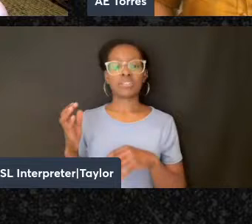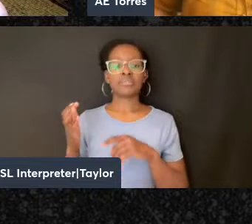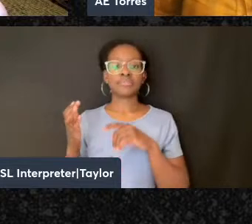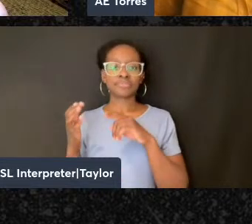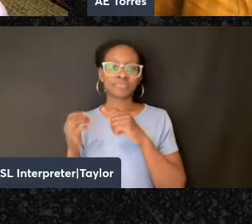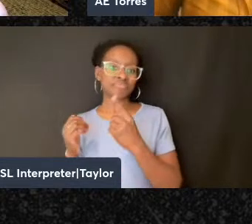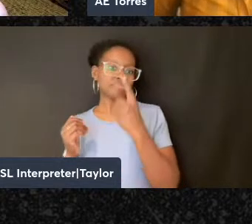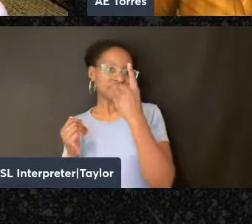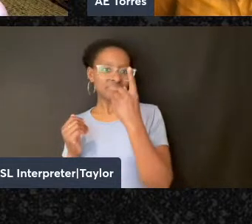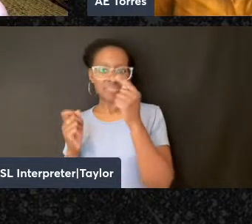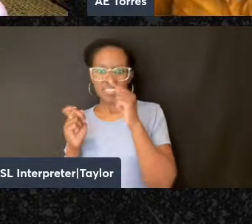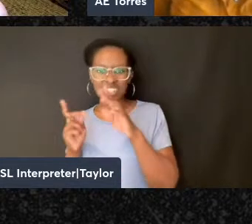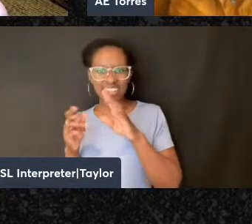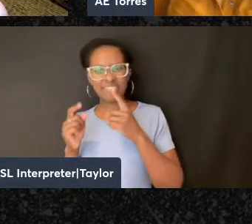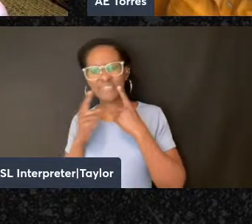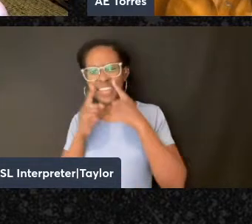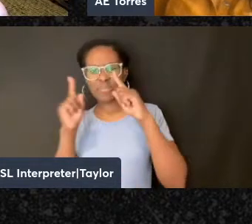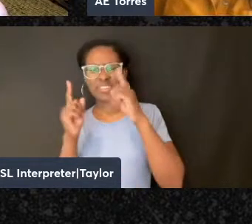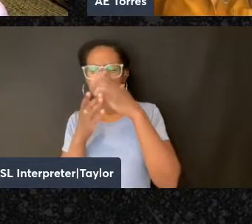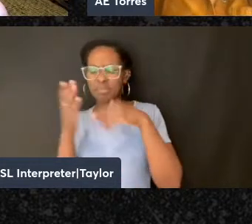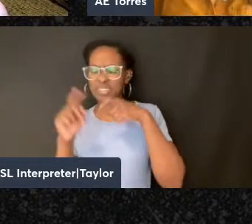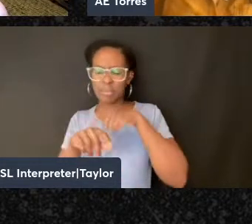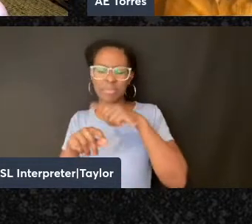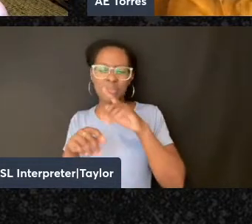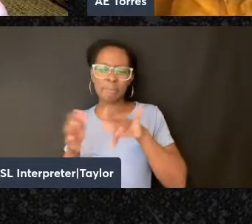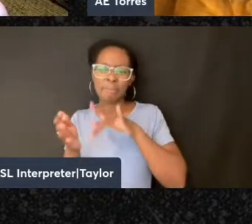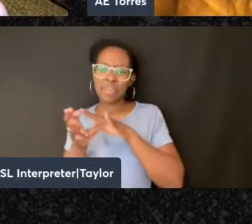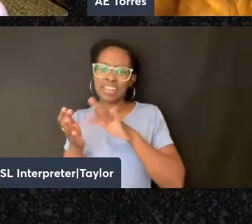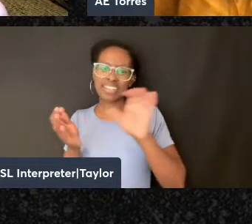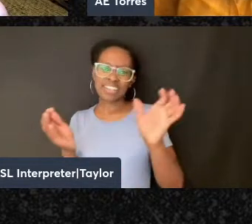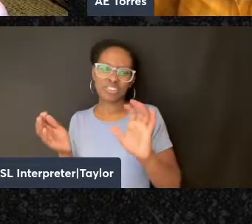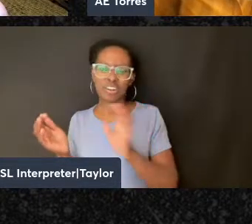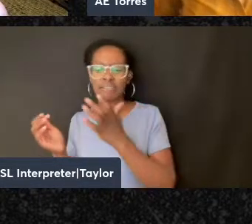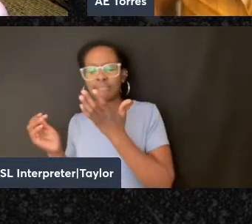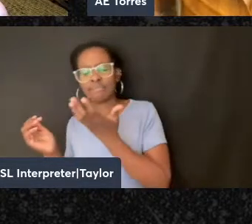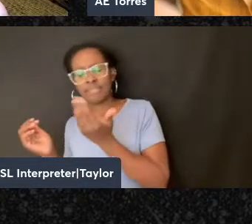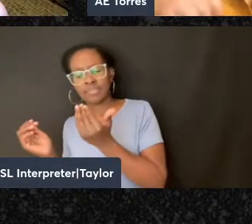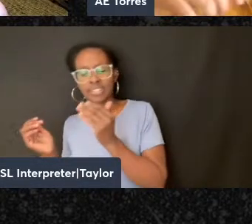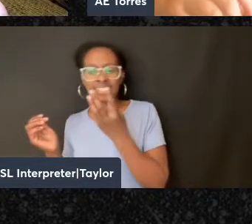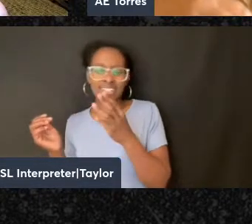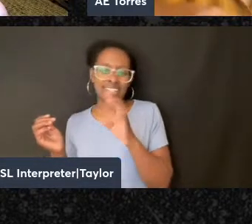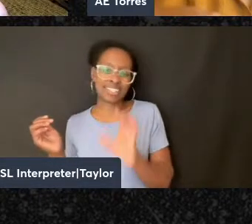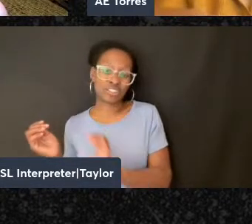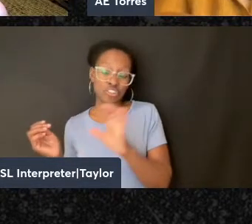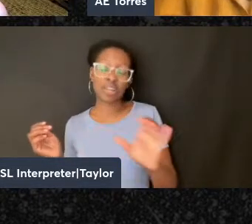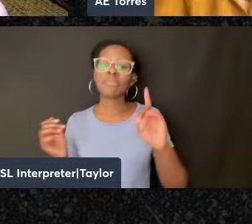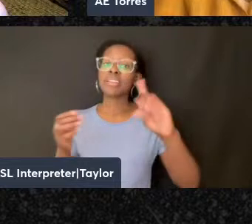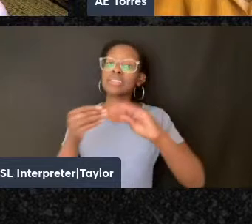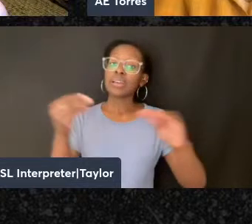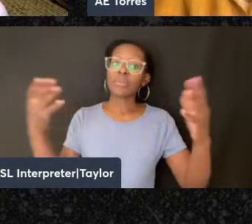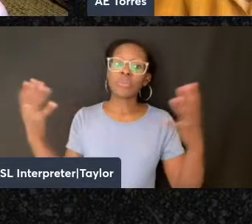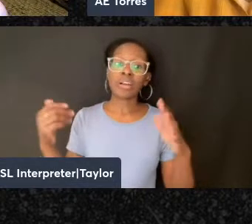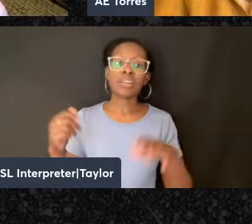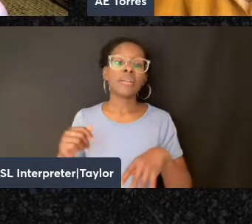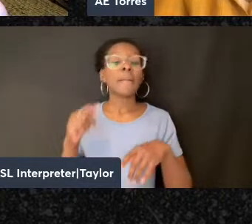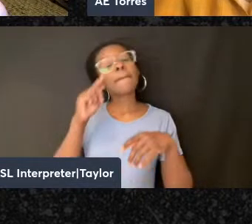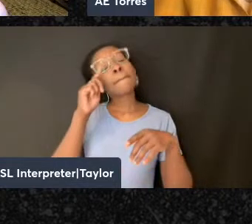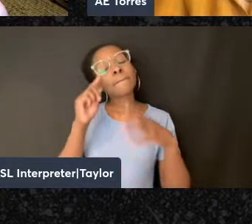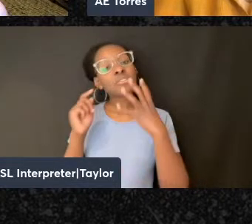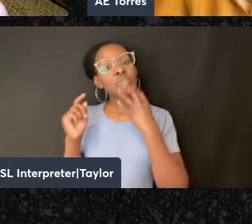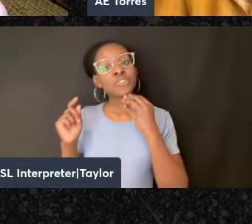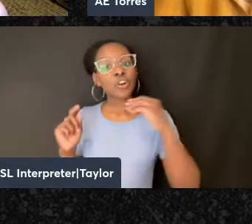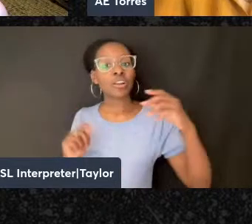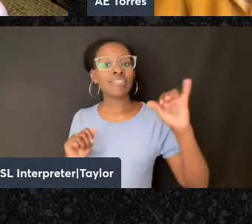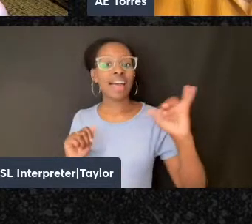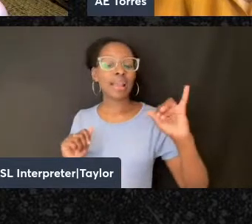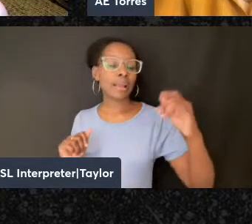said this sometime in the mid-century, I don't remember exactly when, in the 50s or 60s. But he said, Jews earn like Episcopalians, but vote like